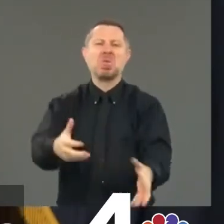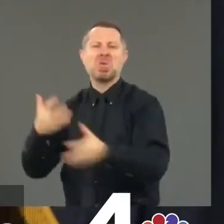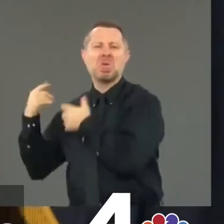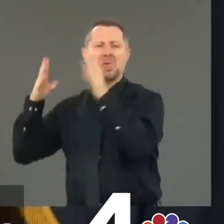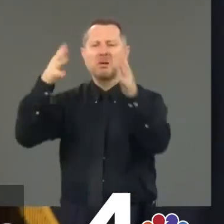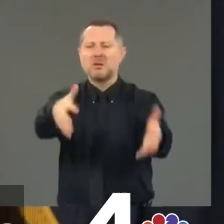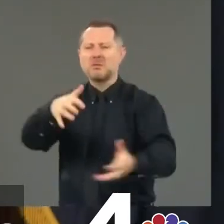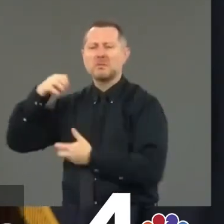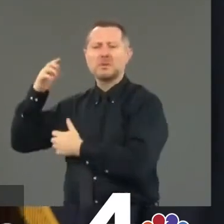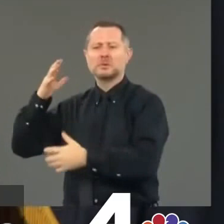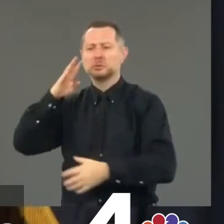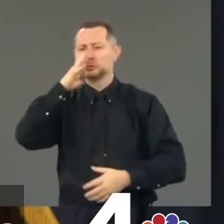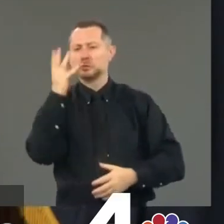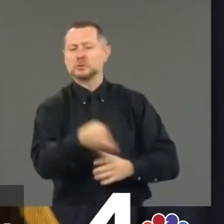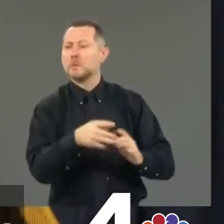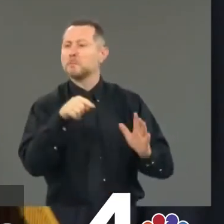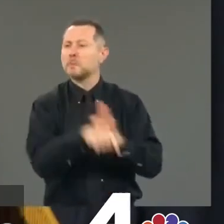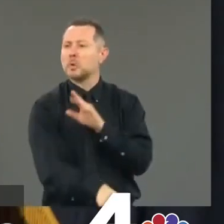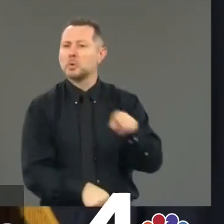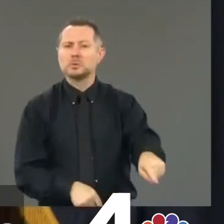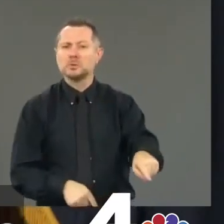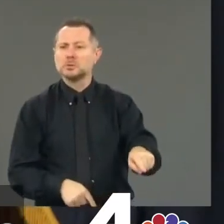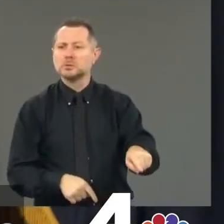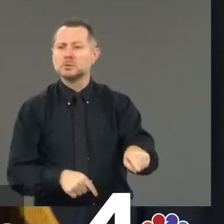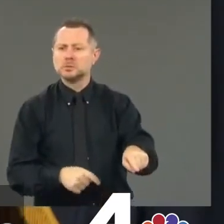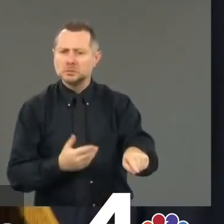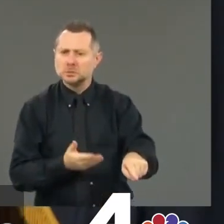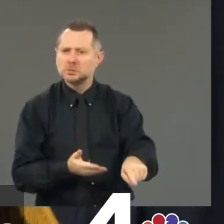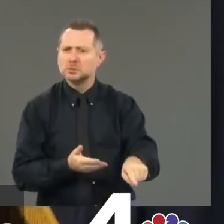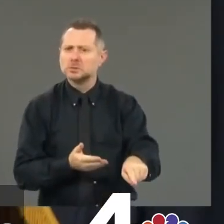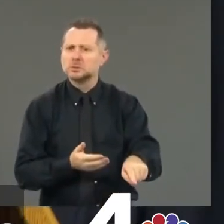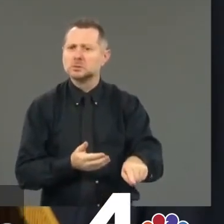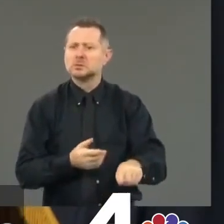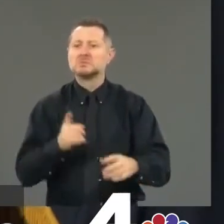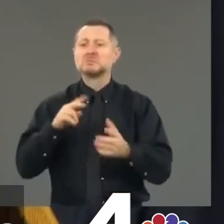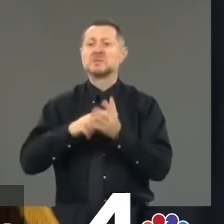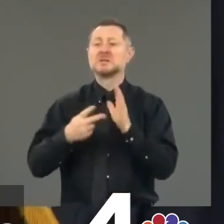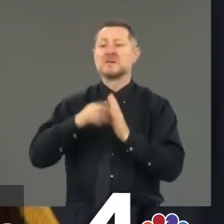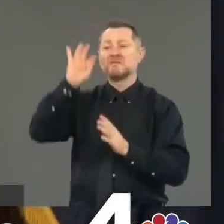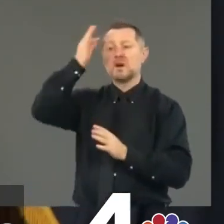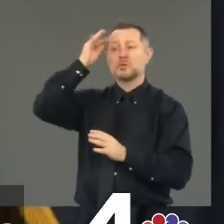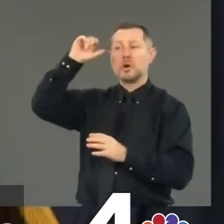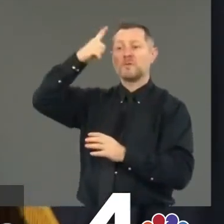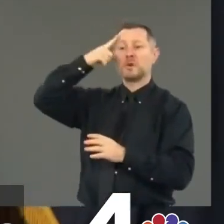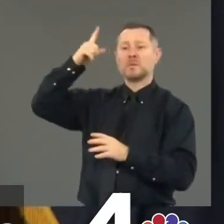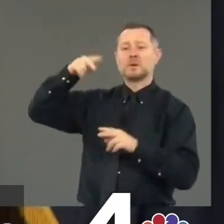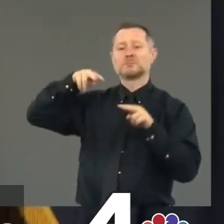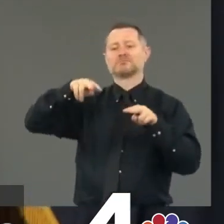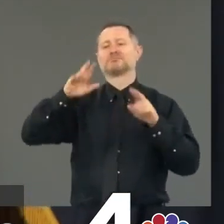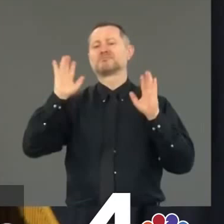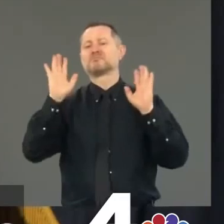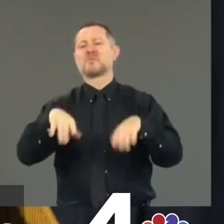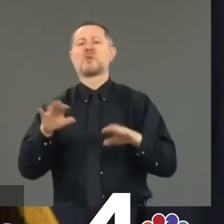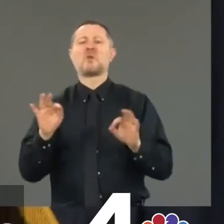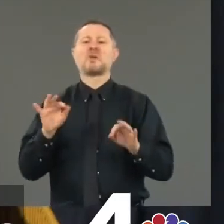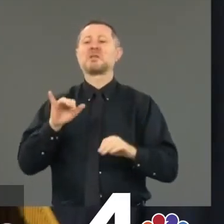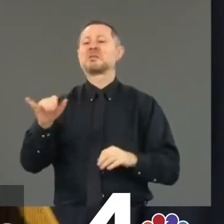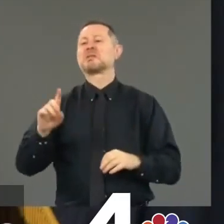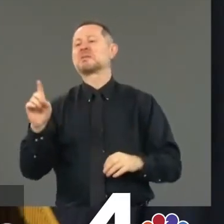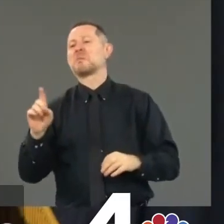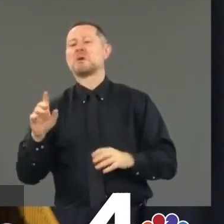by a police officer. It allows the federal government to politicize what's going on